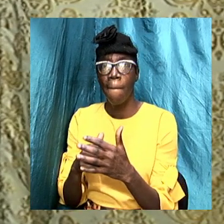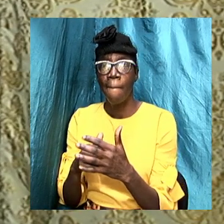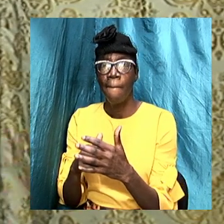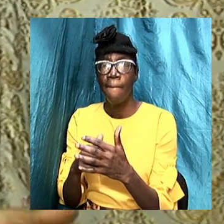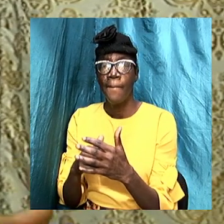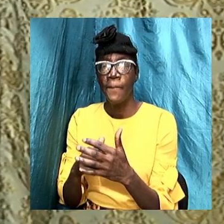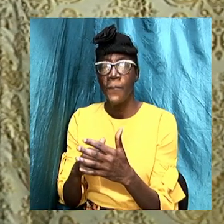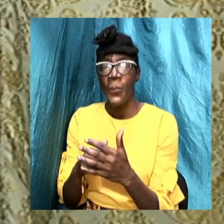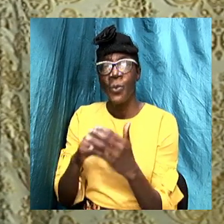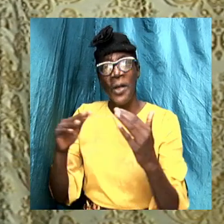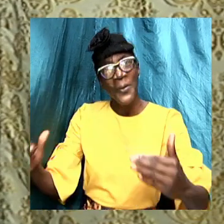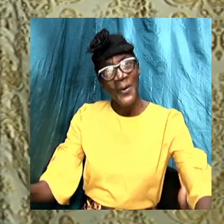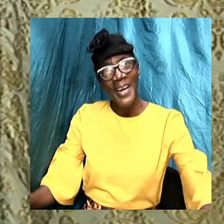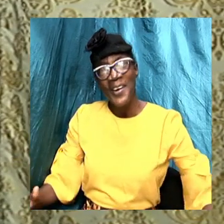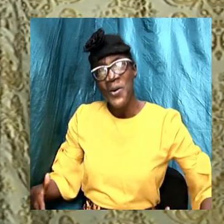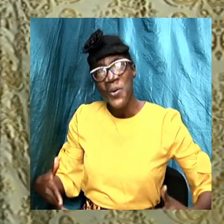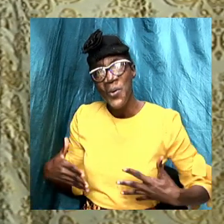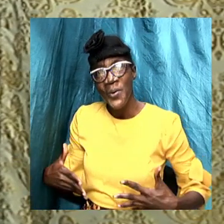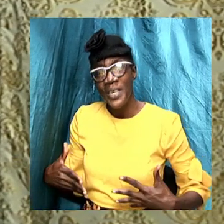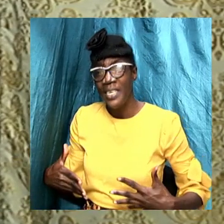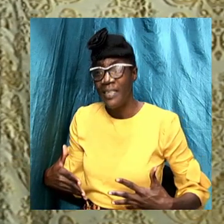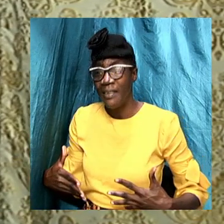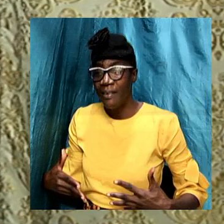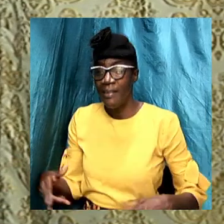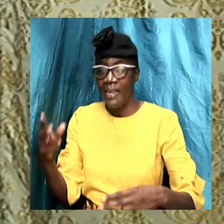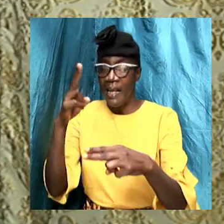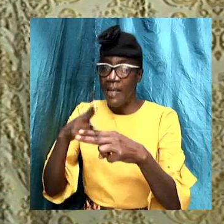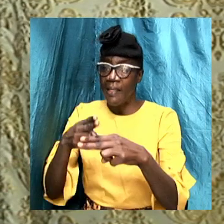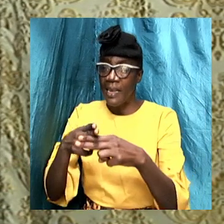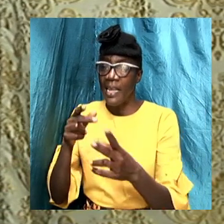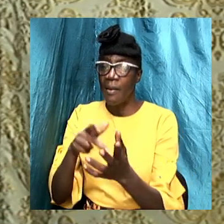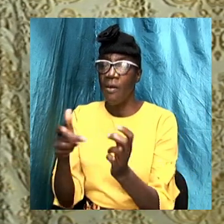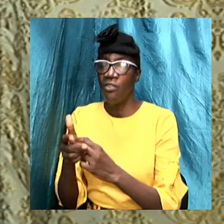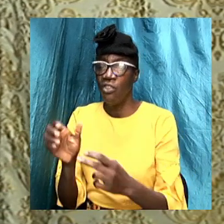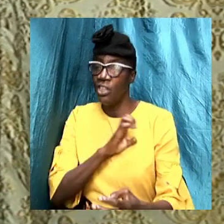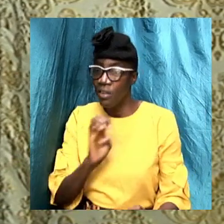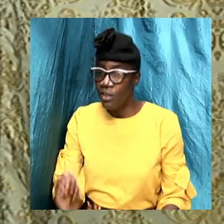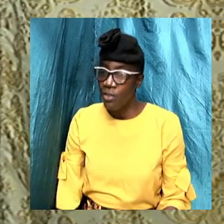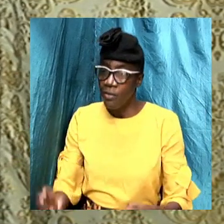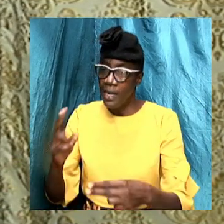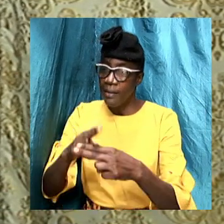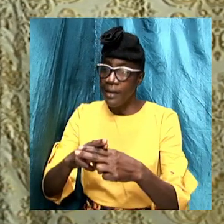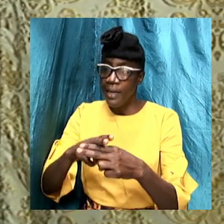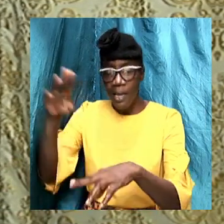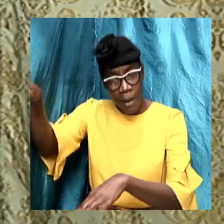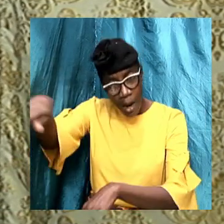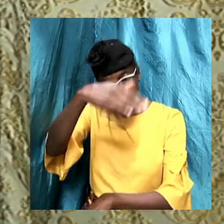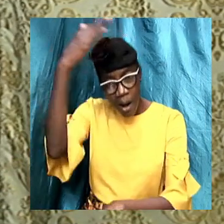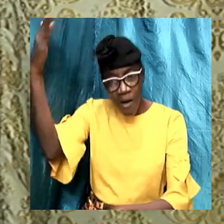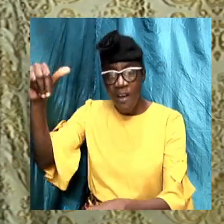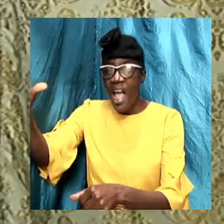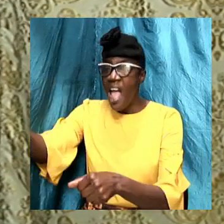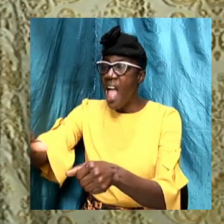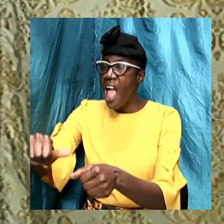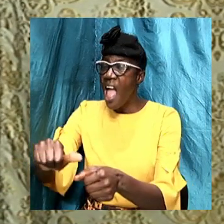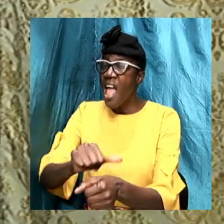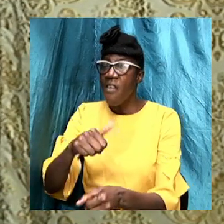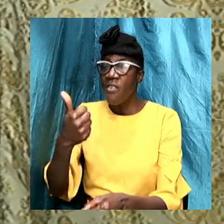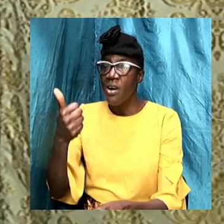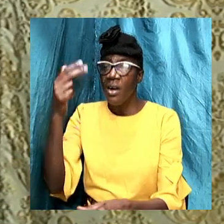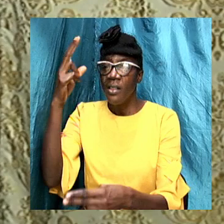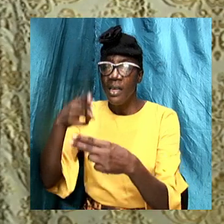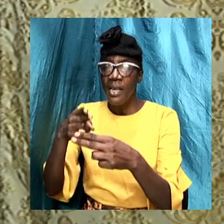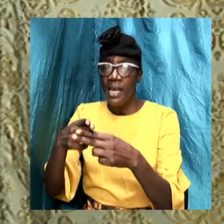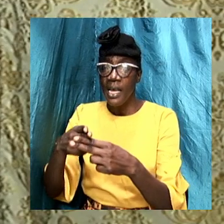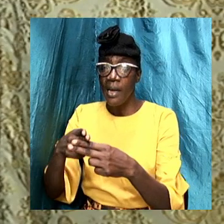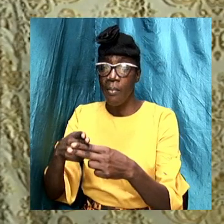I greet us in the name of Jesus Christ, the name that is above every name. You know, my understanding is